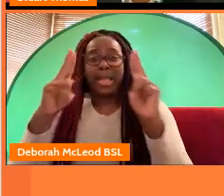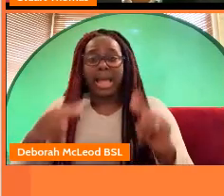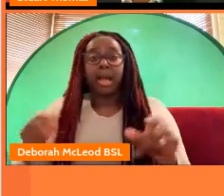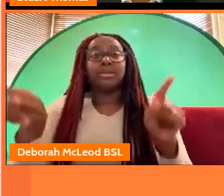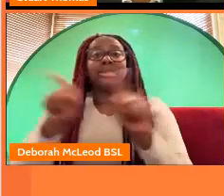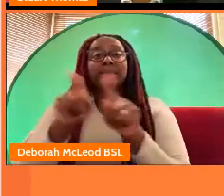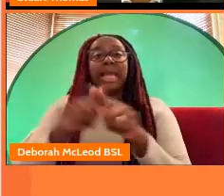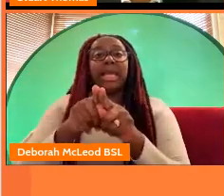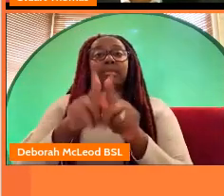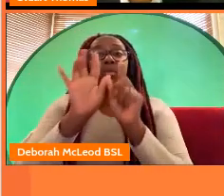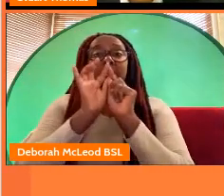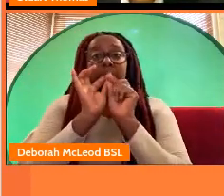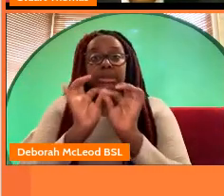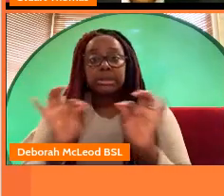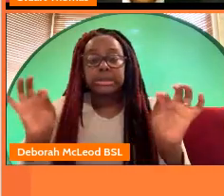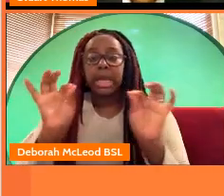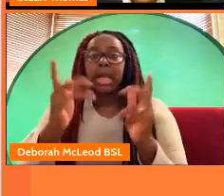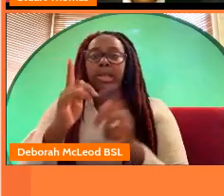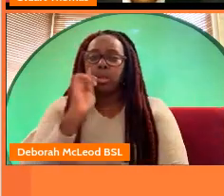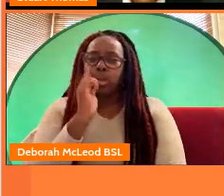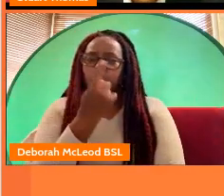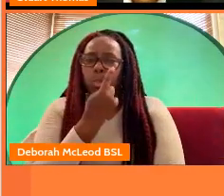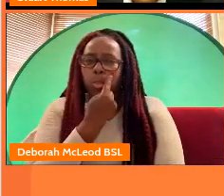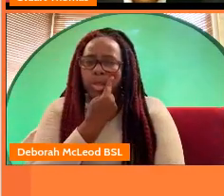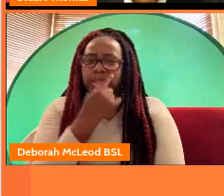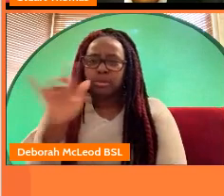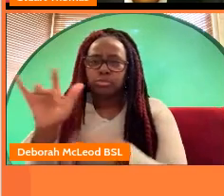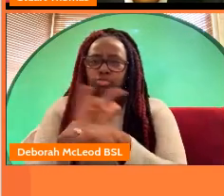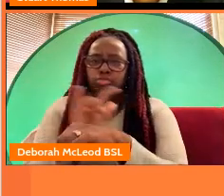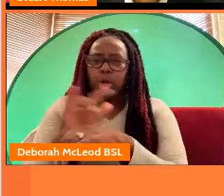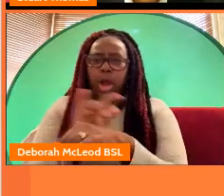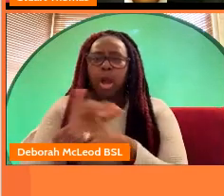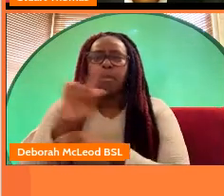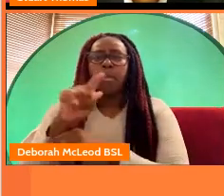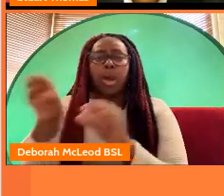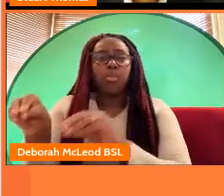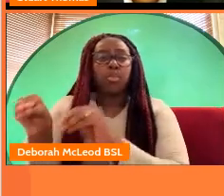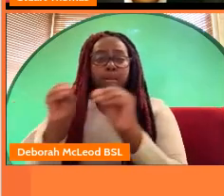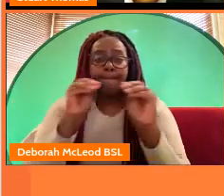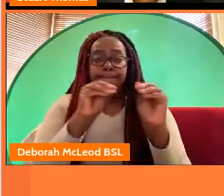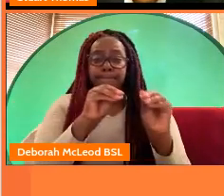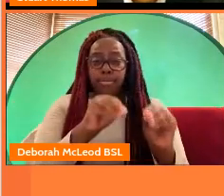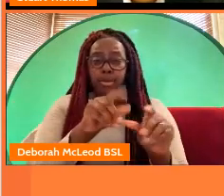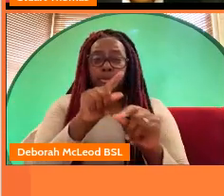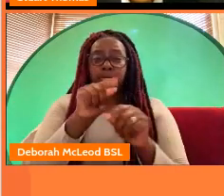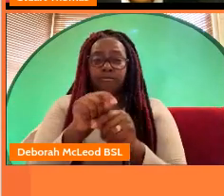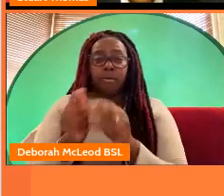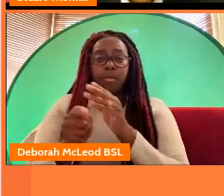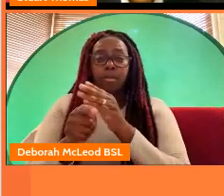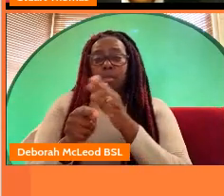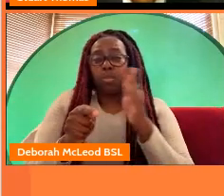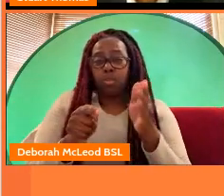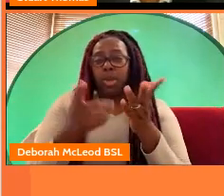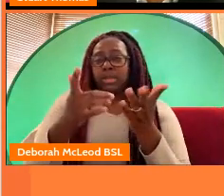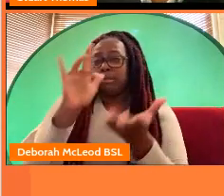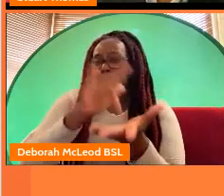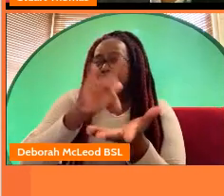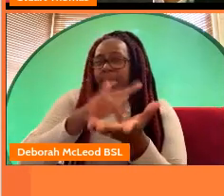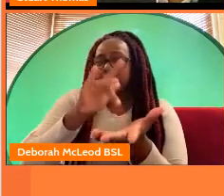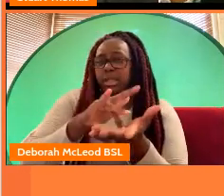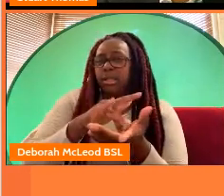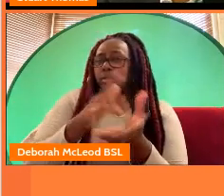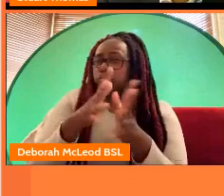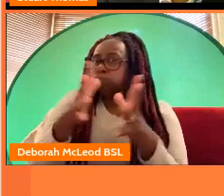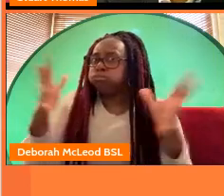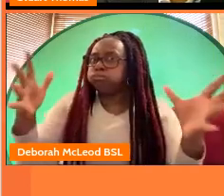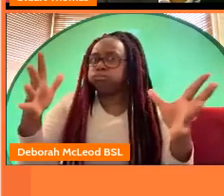it's one of the uk's biggest returning dramas it's going to move to the west midlands from the start of next year it's a huge quality production for the region